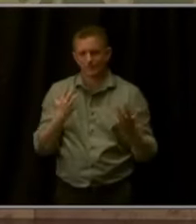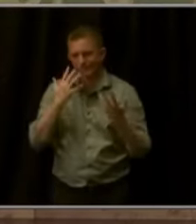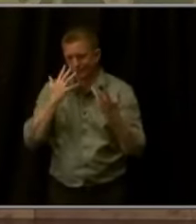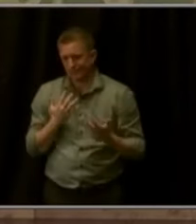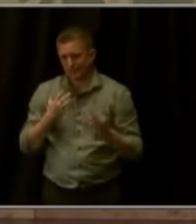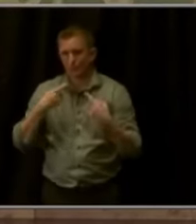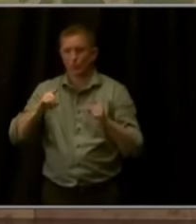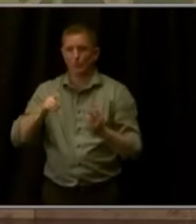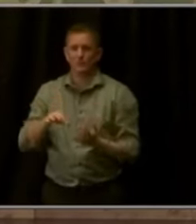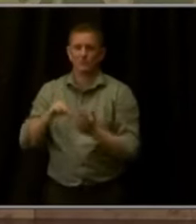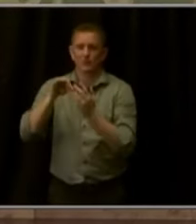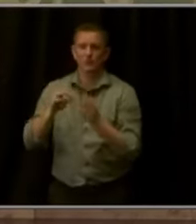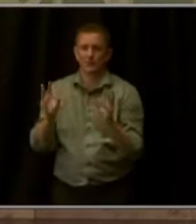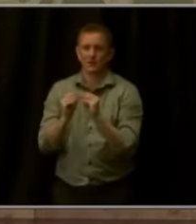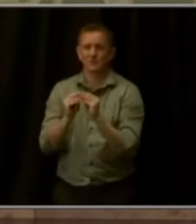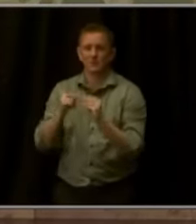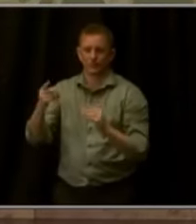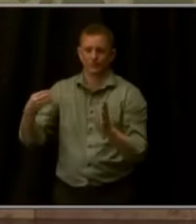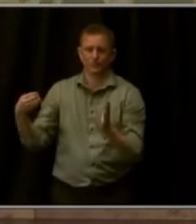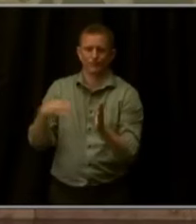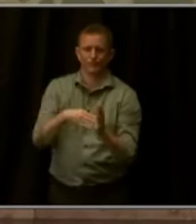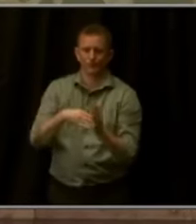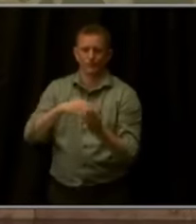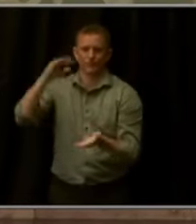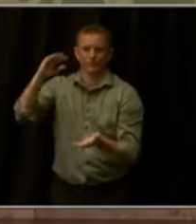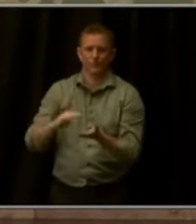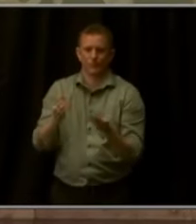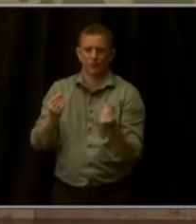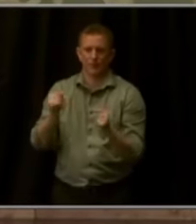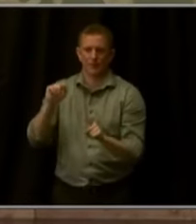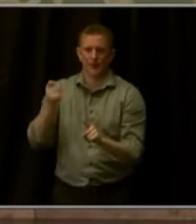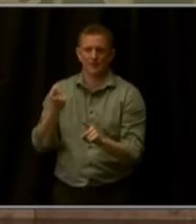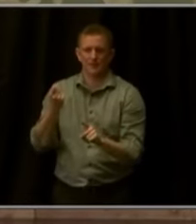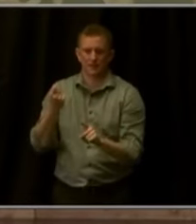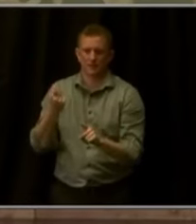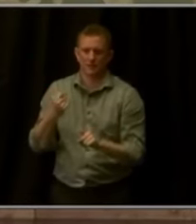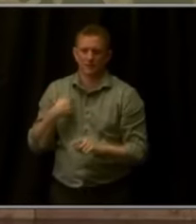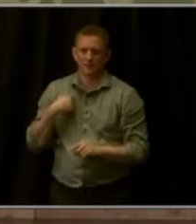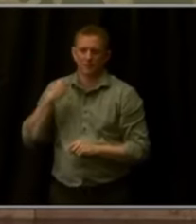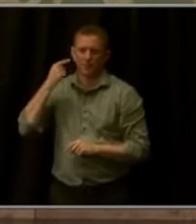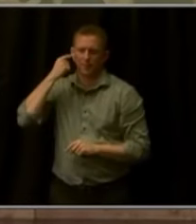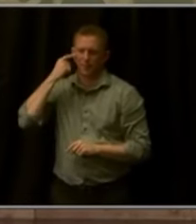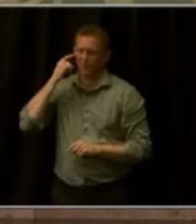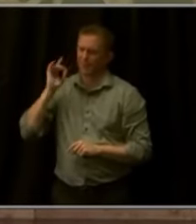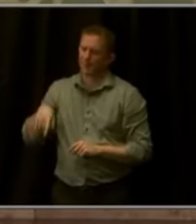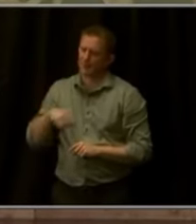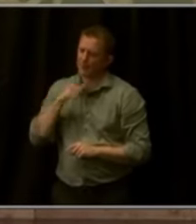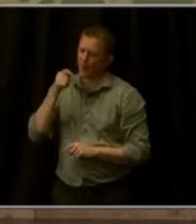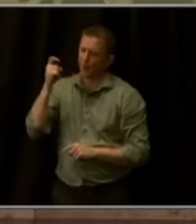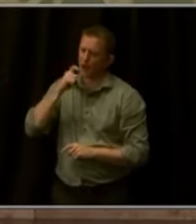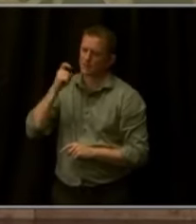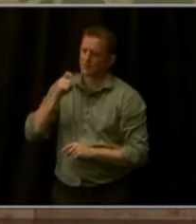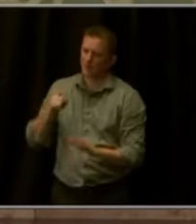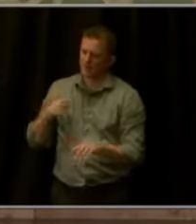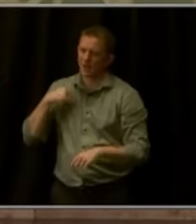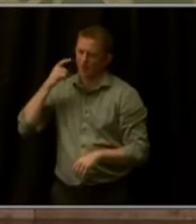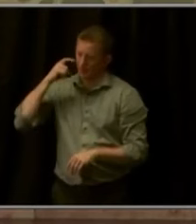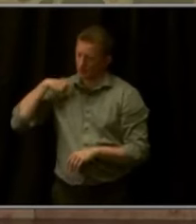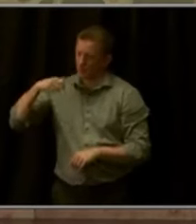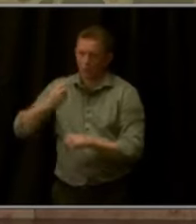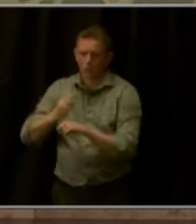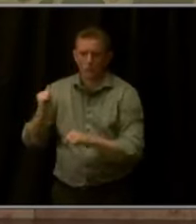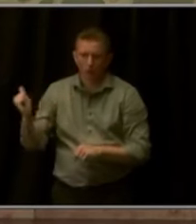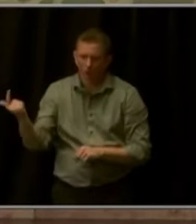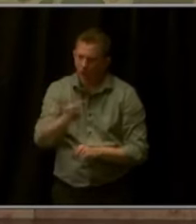opposed that concept. I believe that's short-sighted because we should use every tool we have to reduce property taxes